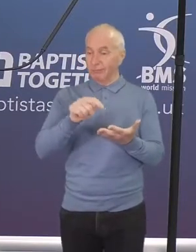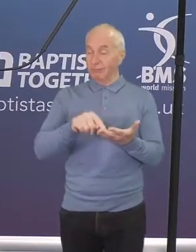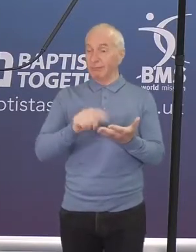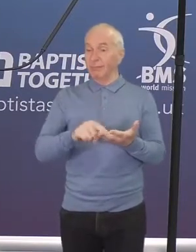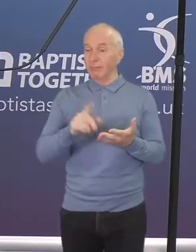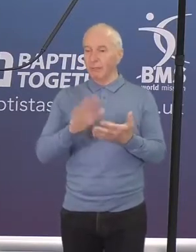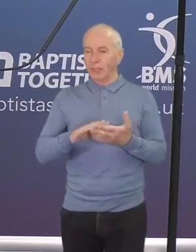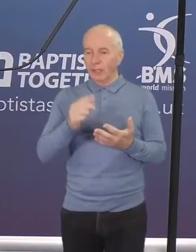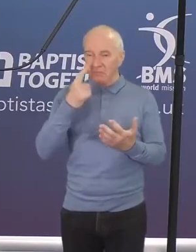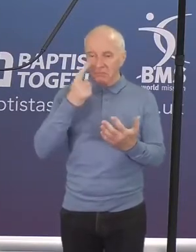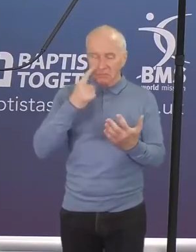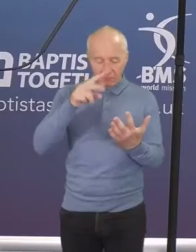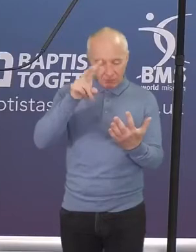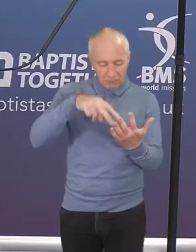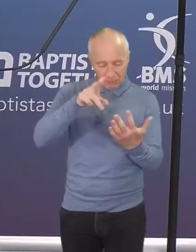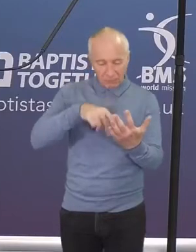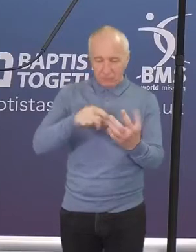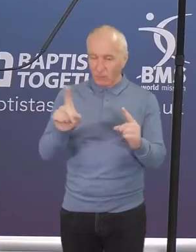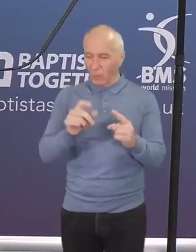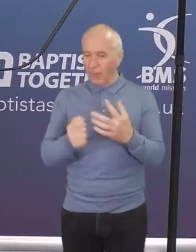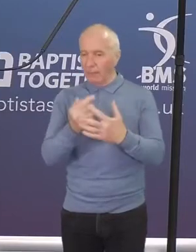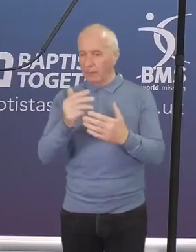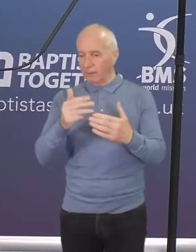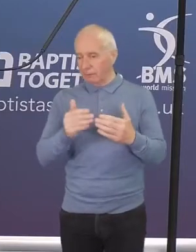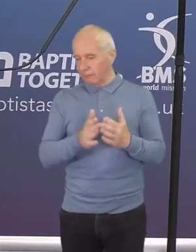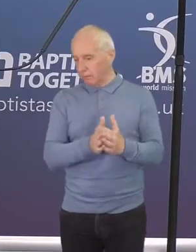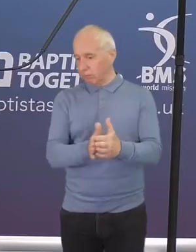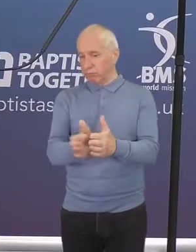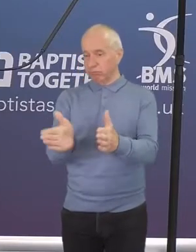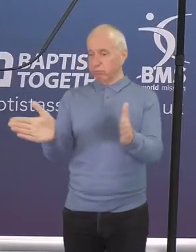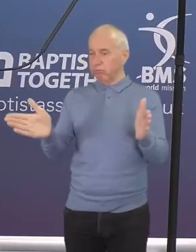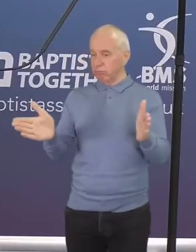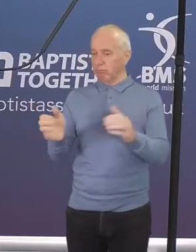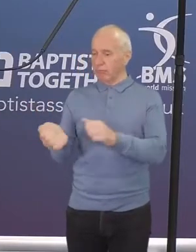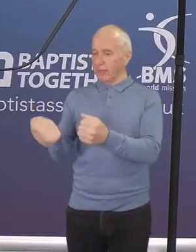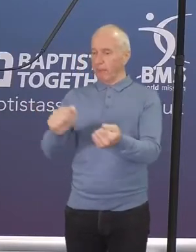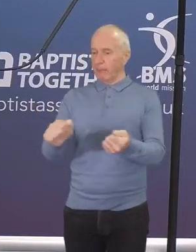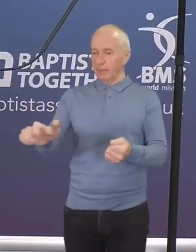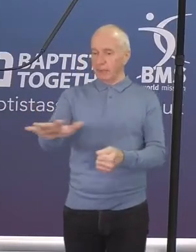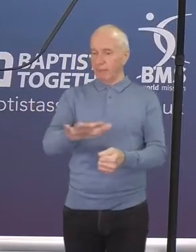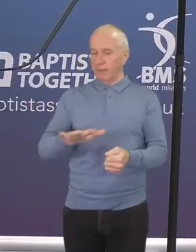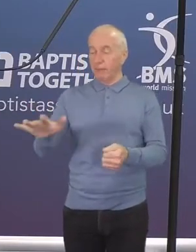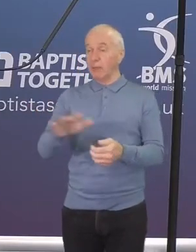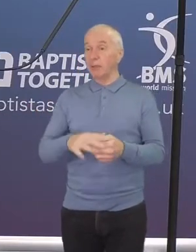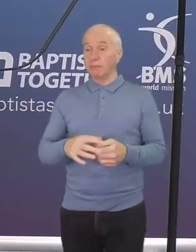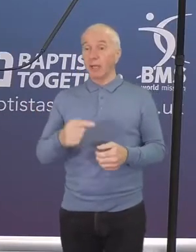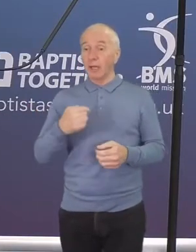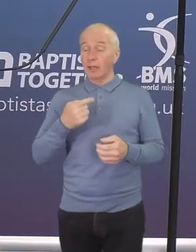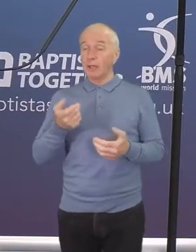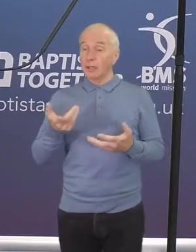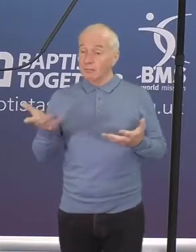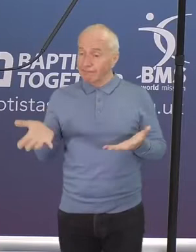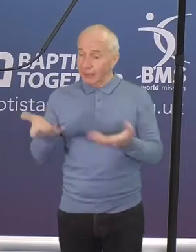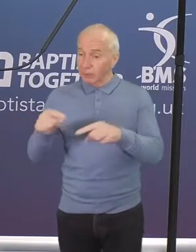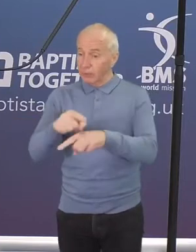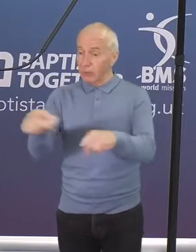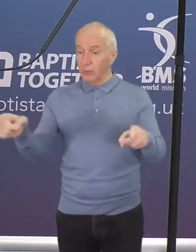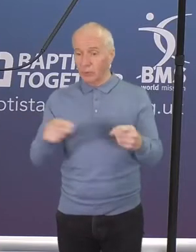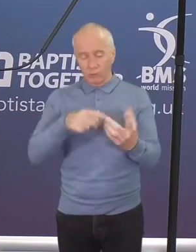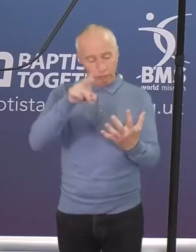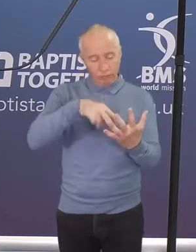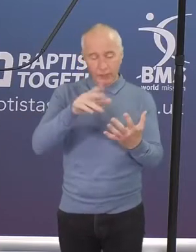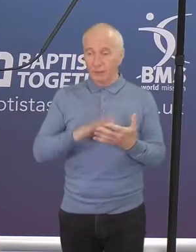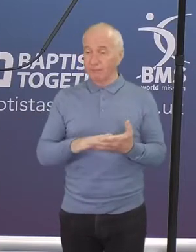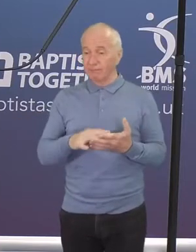life that goes on across the whole family. I would encourage you to read it. It's been a